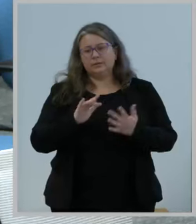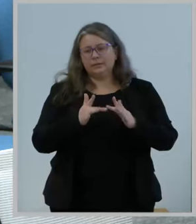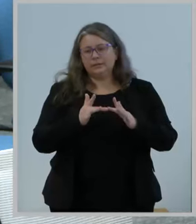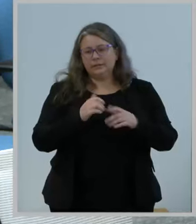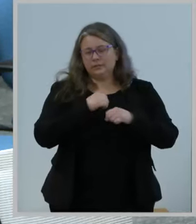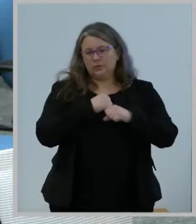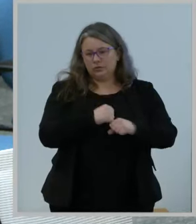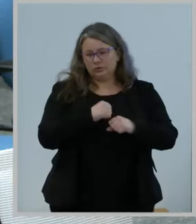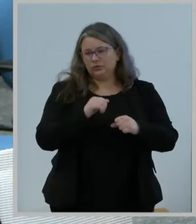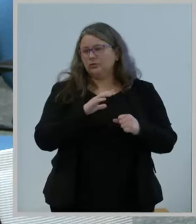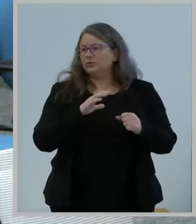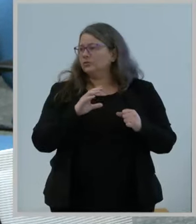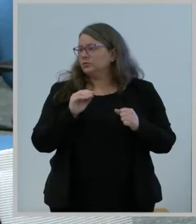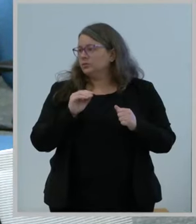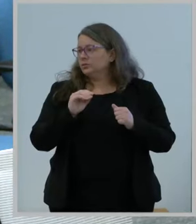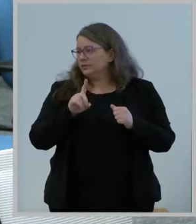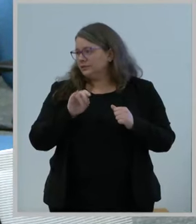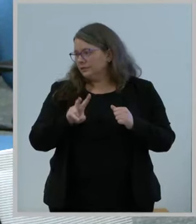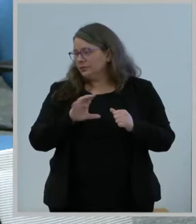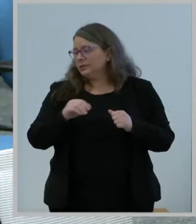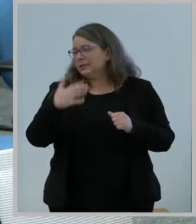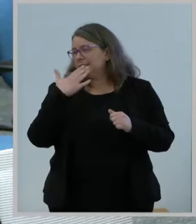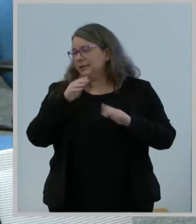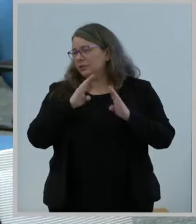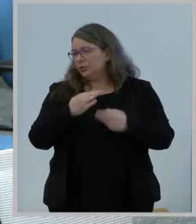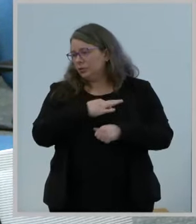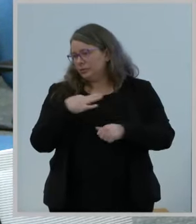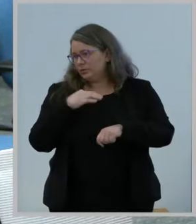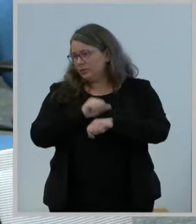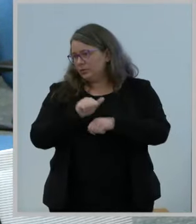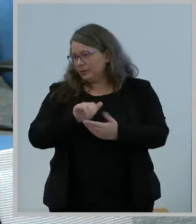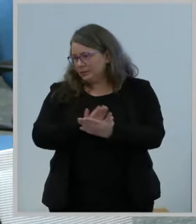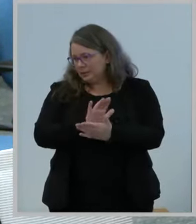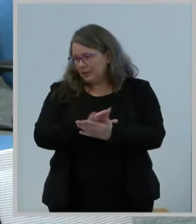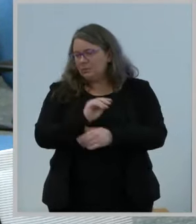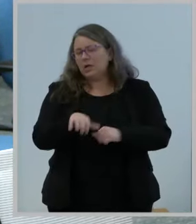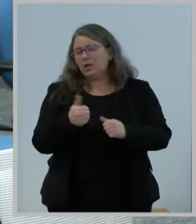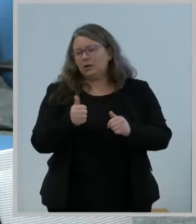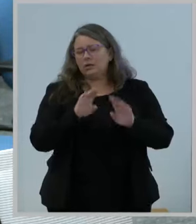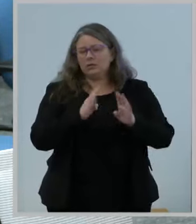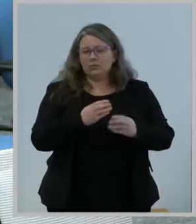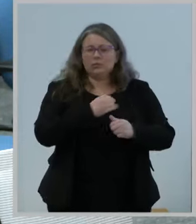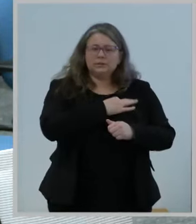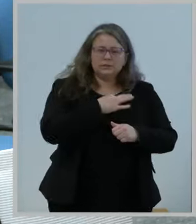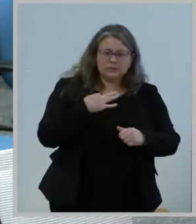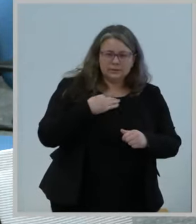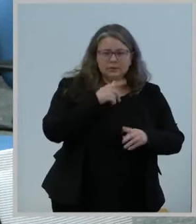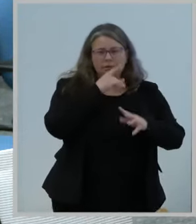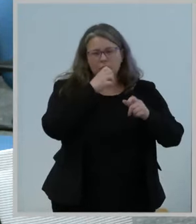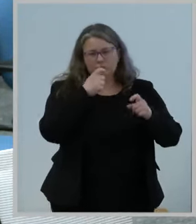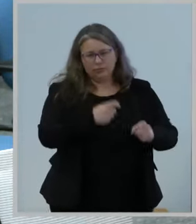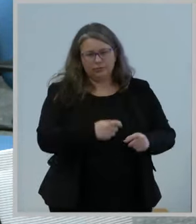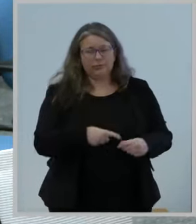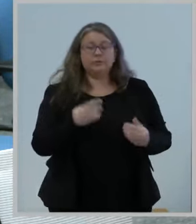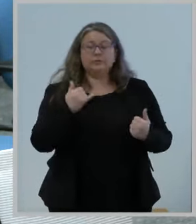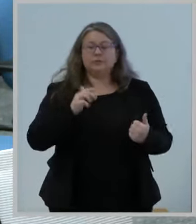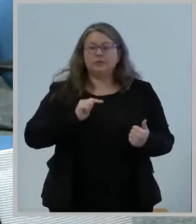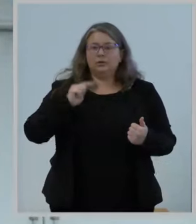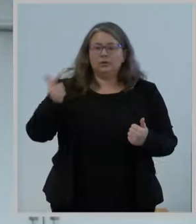thank the Bureau's staff who worked on this item, as well as the other bureaus and offices that contributed. Now to Mr. Antonino, who will present the item.